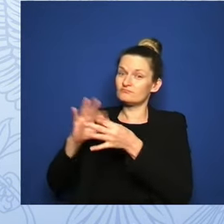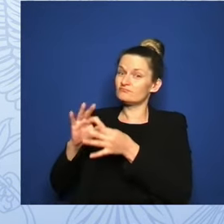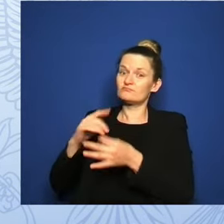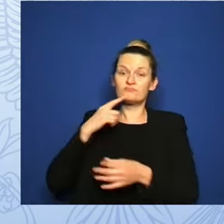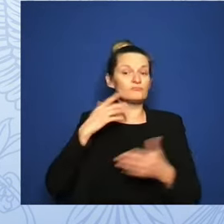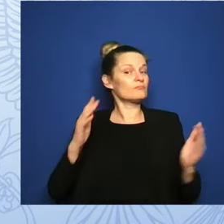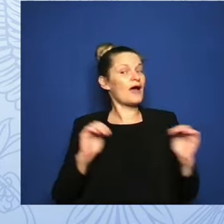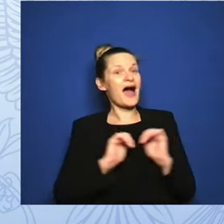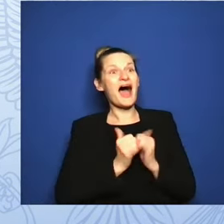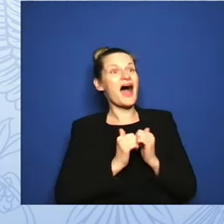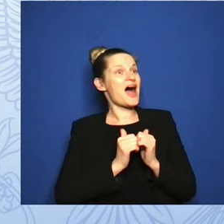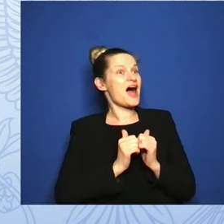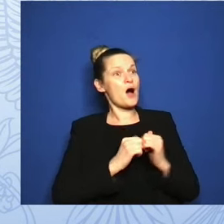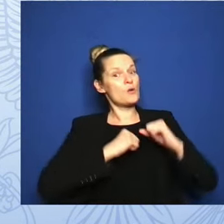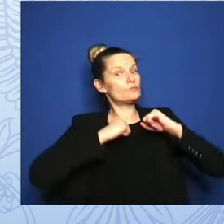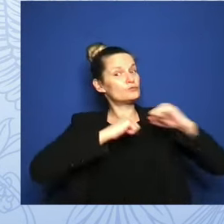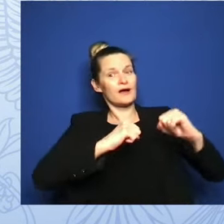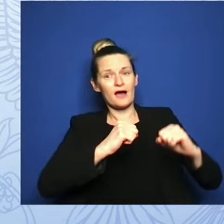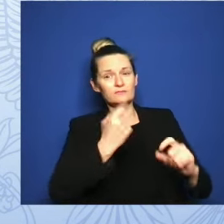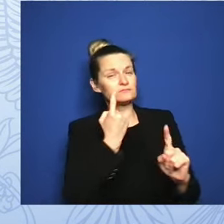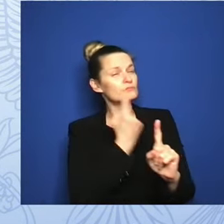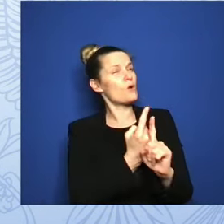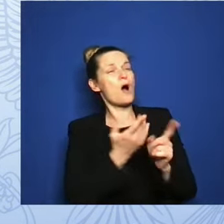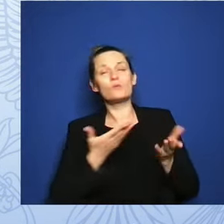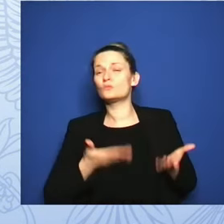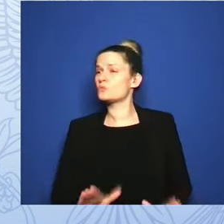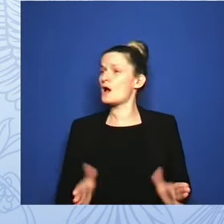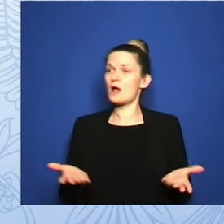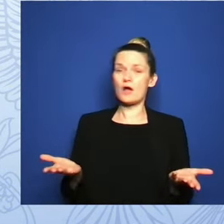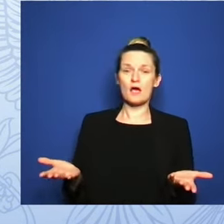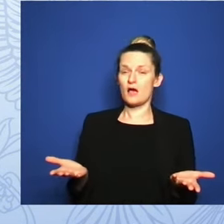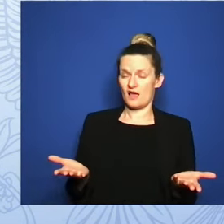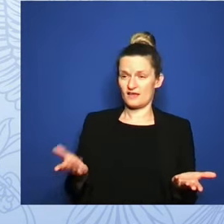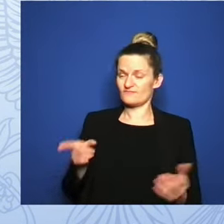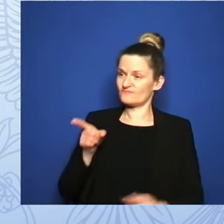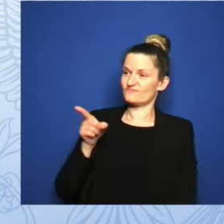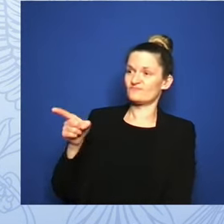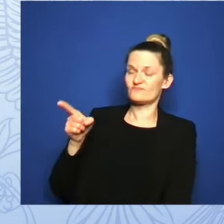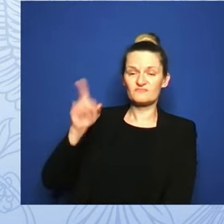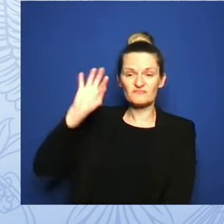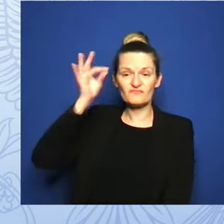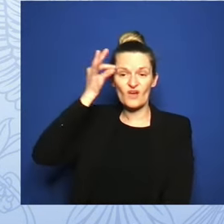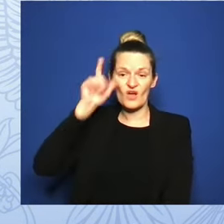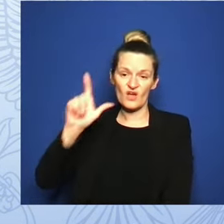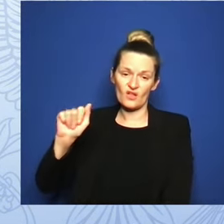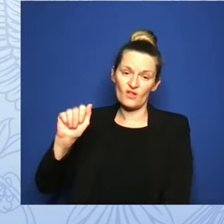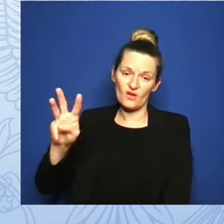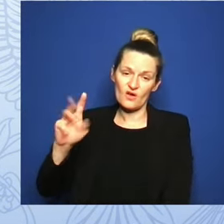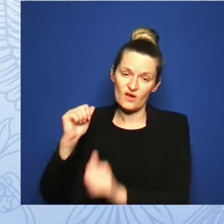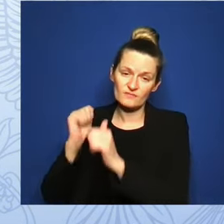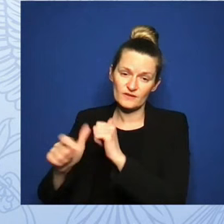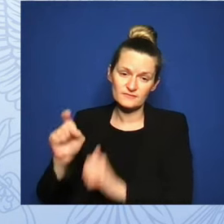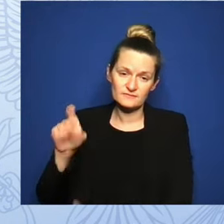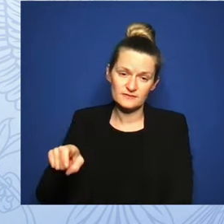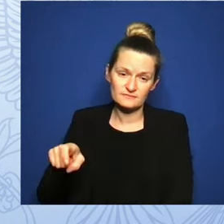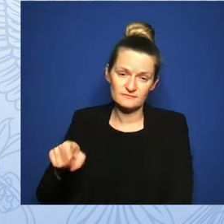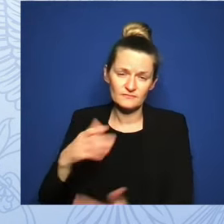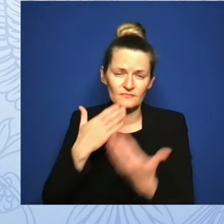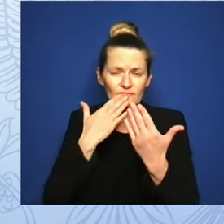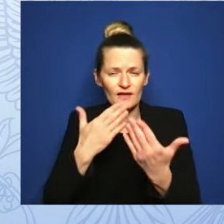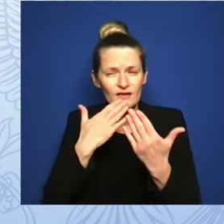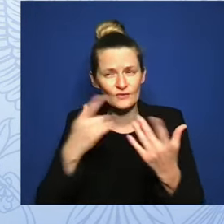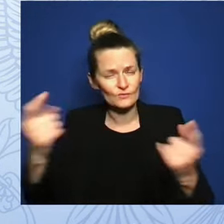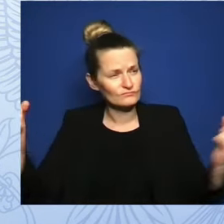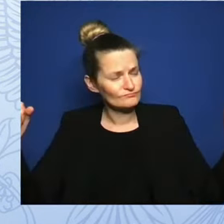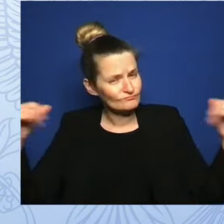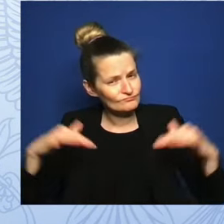will continue to do that. So with that, thank you again for coming and sharing your stories. We're going to